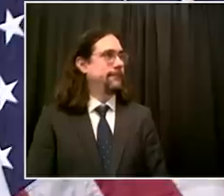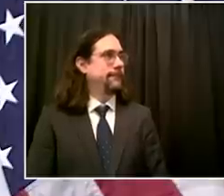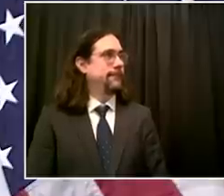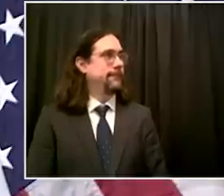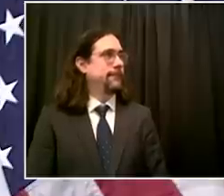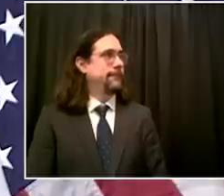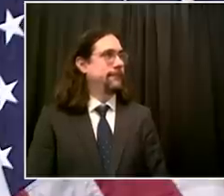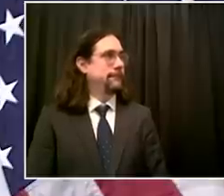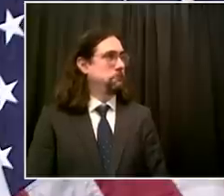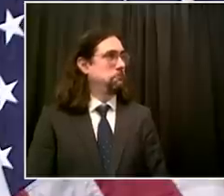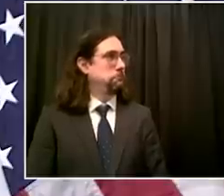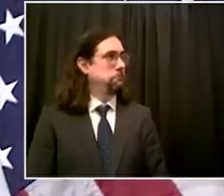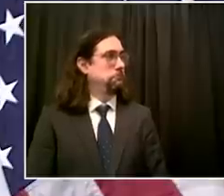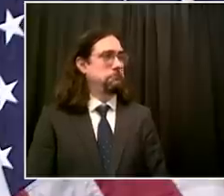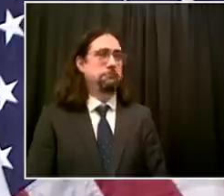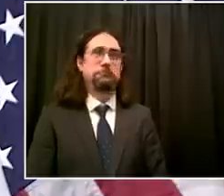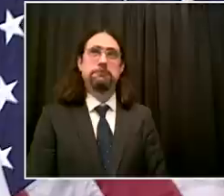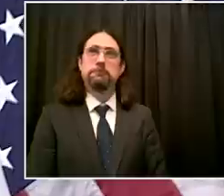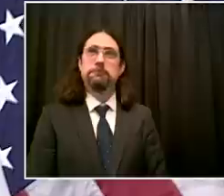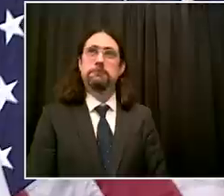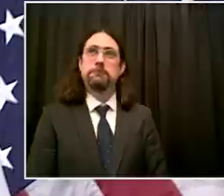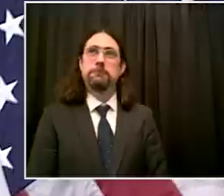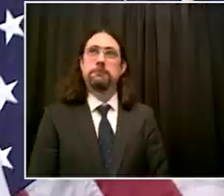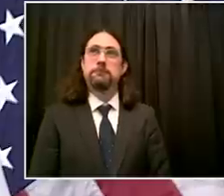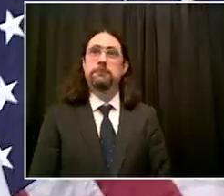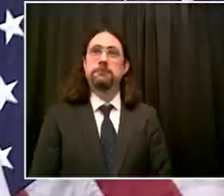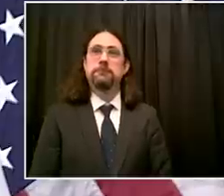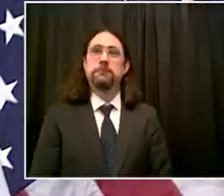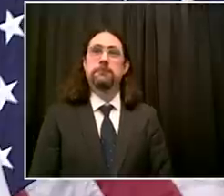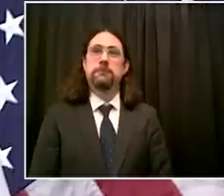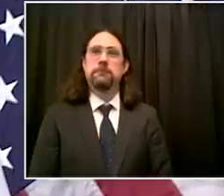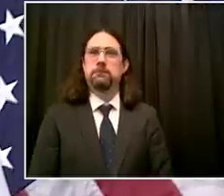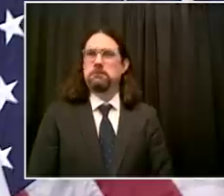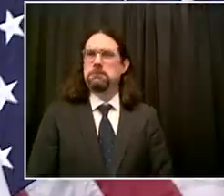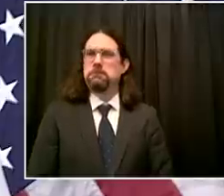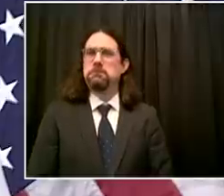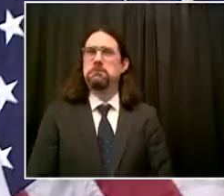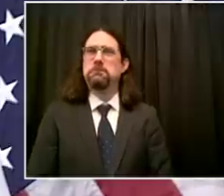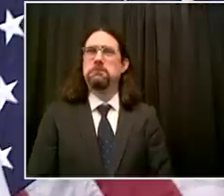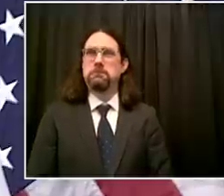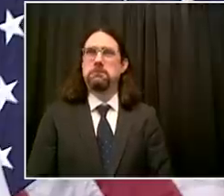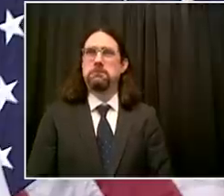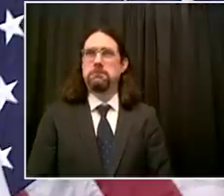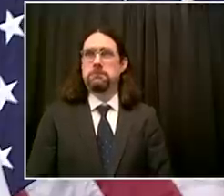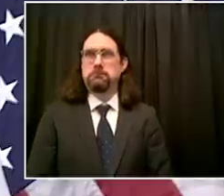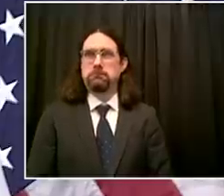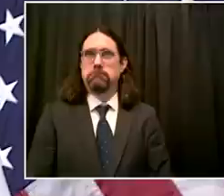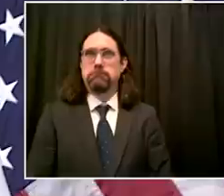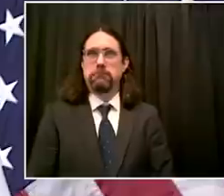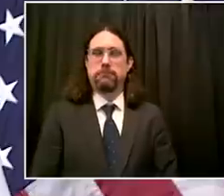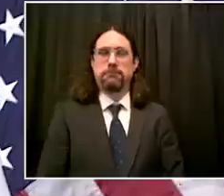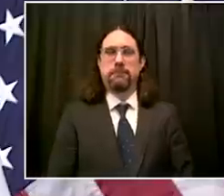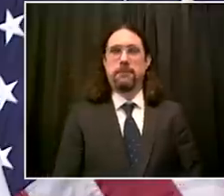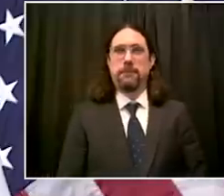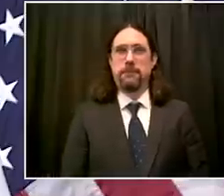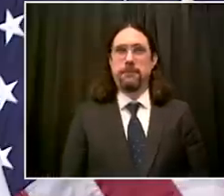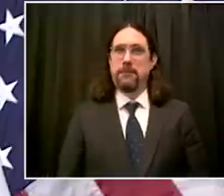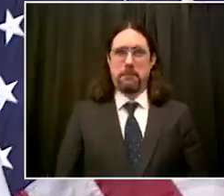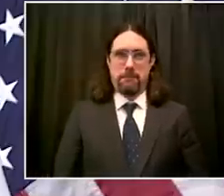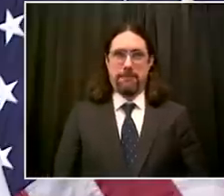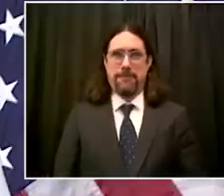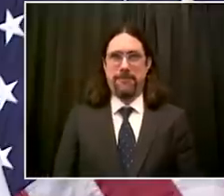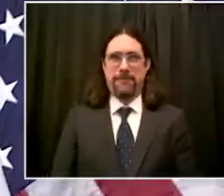las respuestas que merecen y vamos a seguir vamos a hacer más